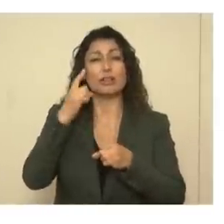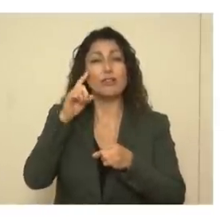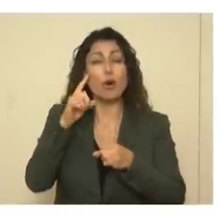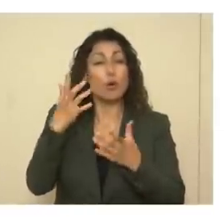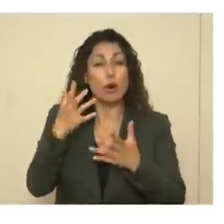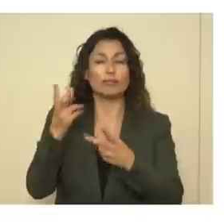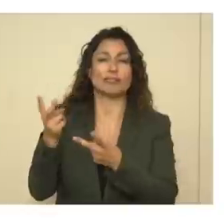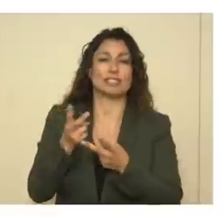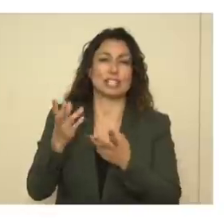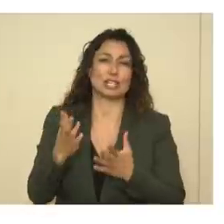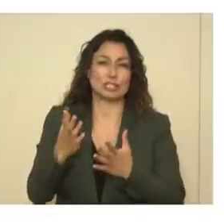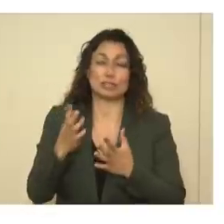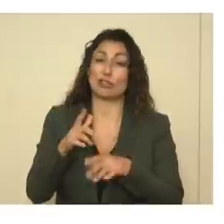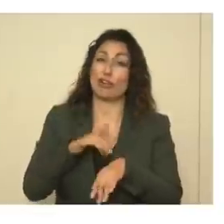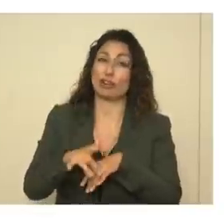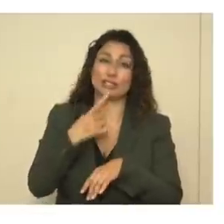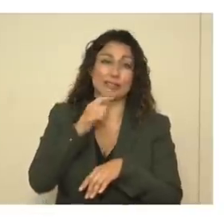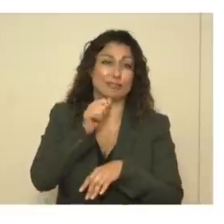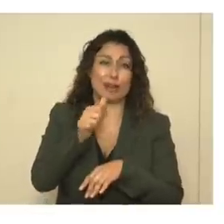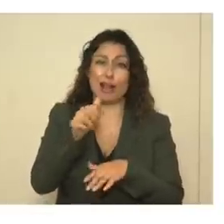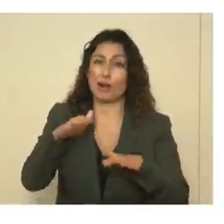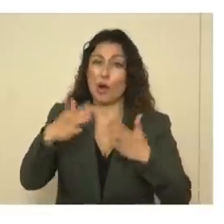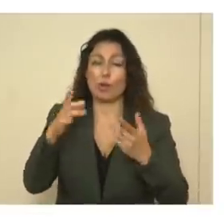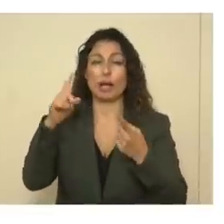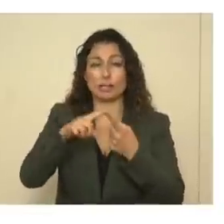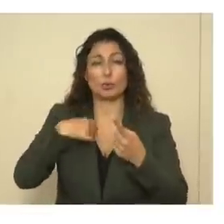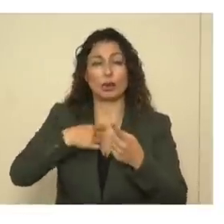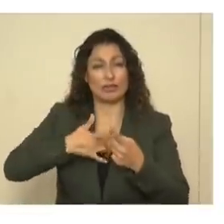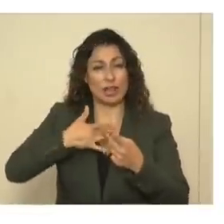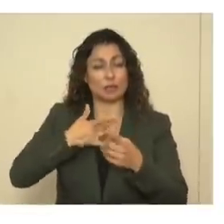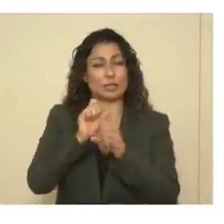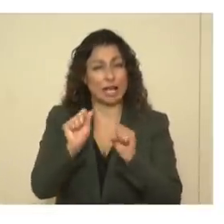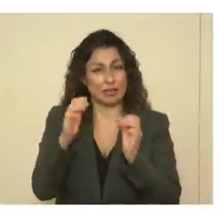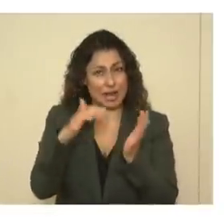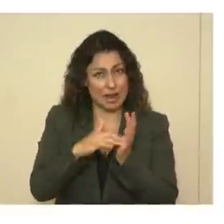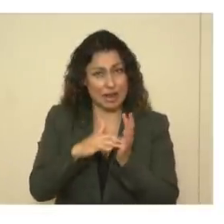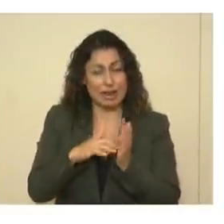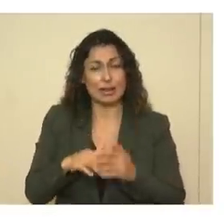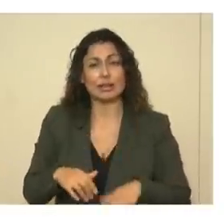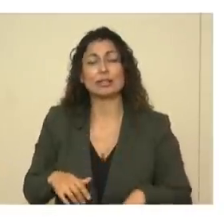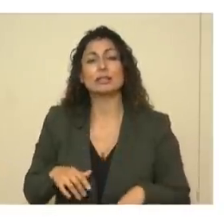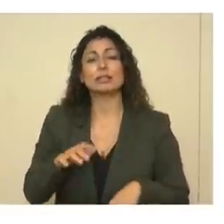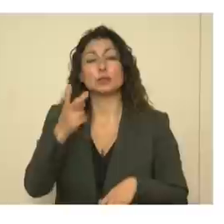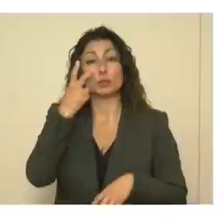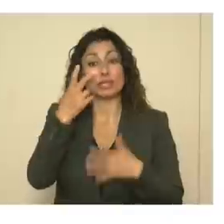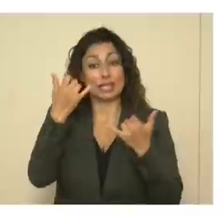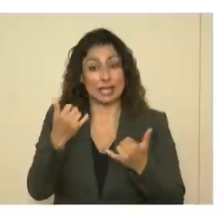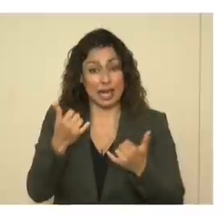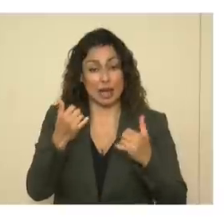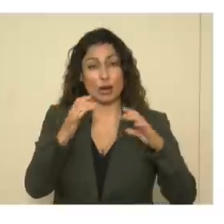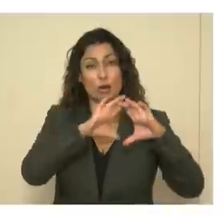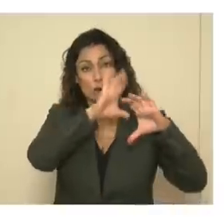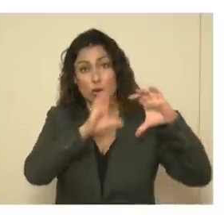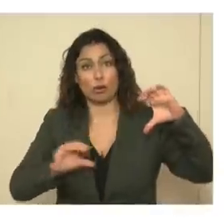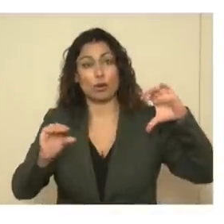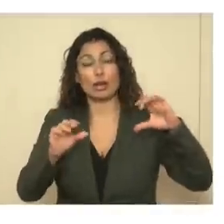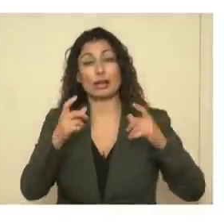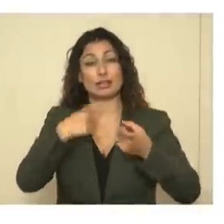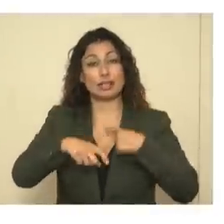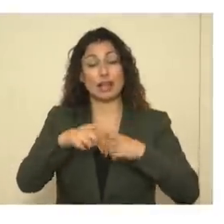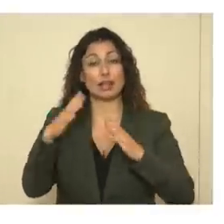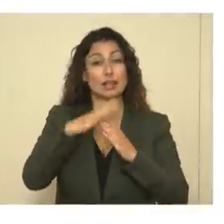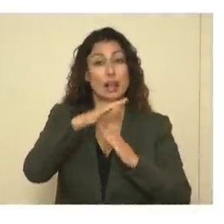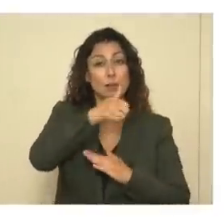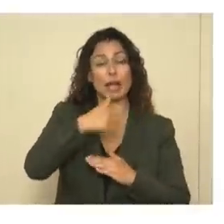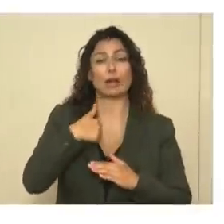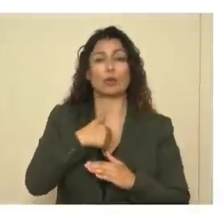very early on. And we said we weren't going to open them up until we thought it was safe again. And so, but you can see now that we're, instead of being in the top